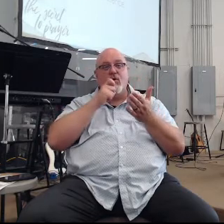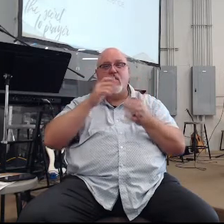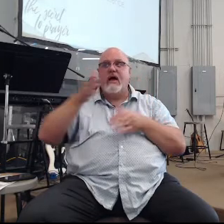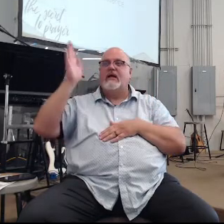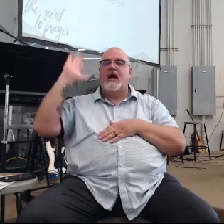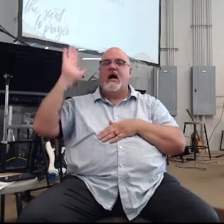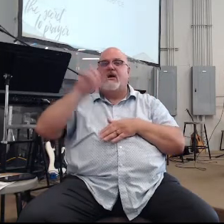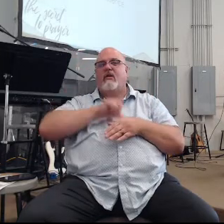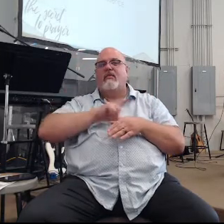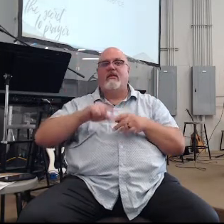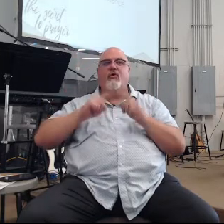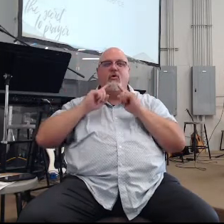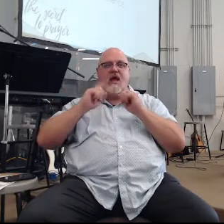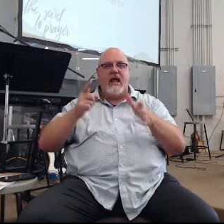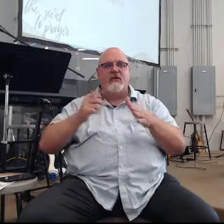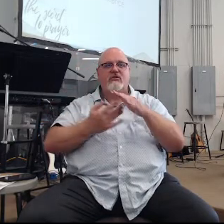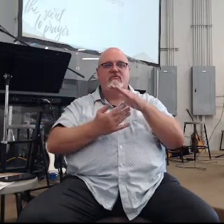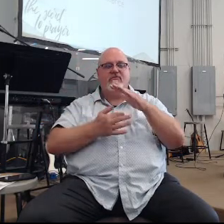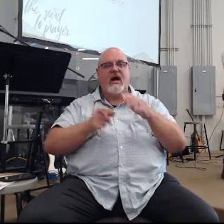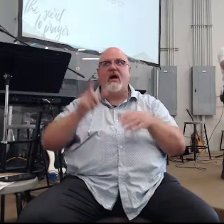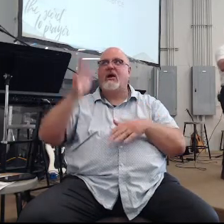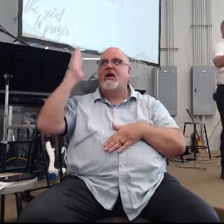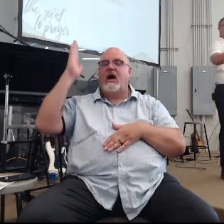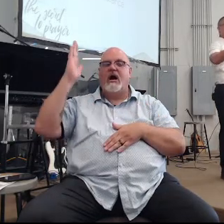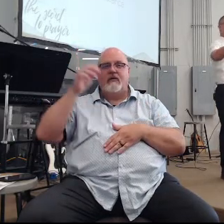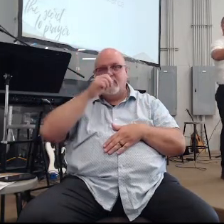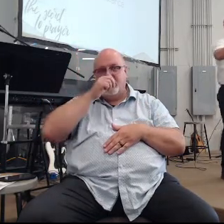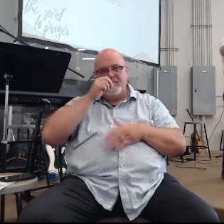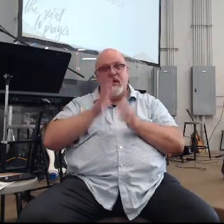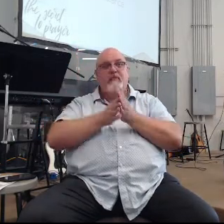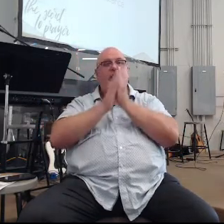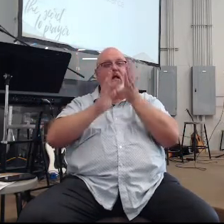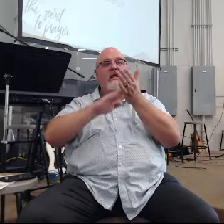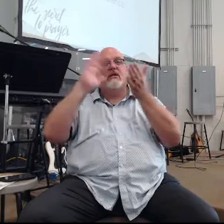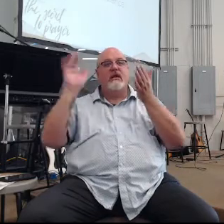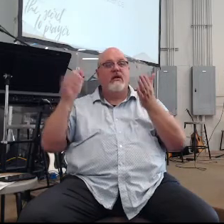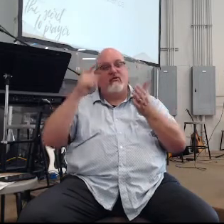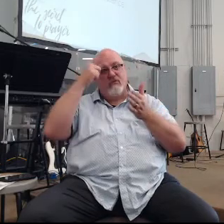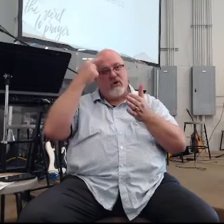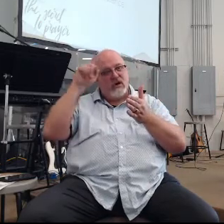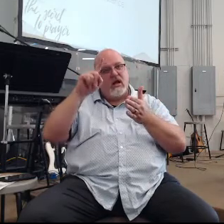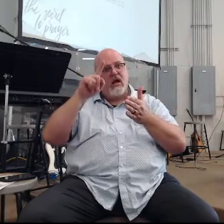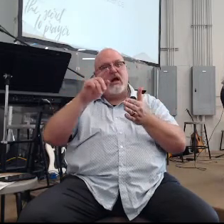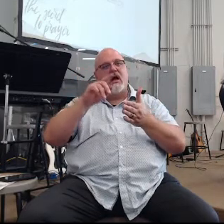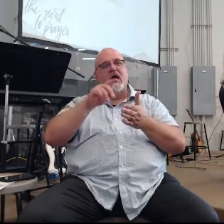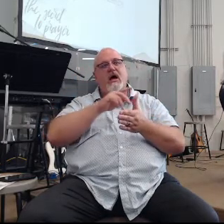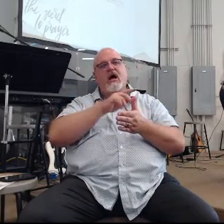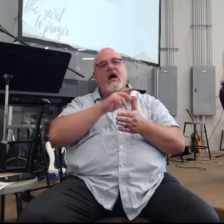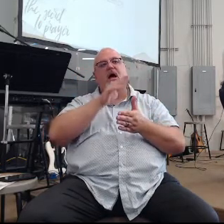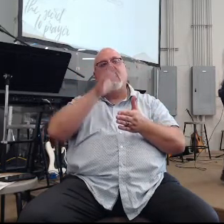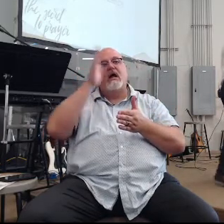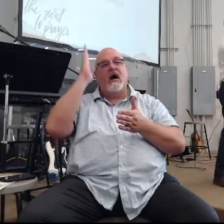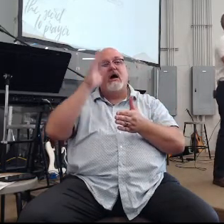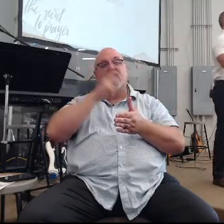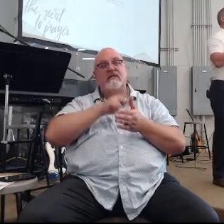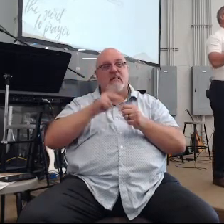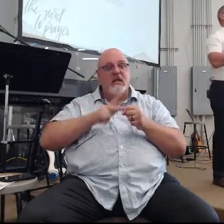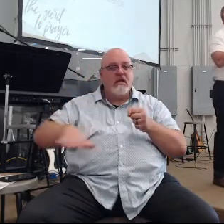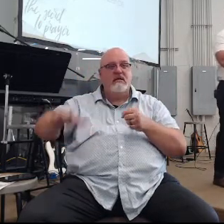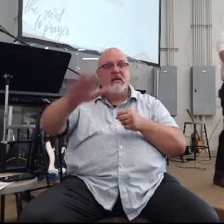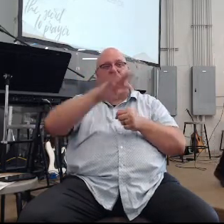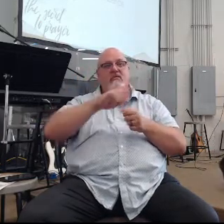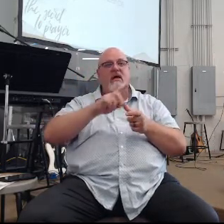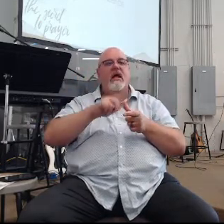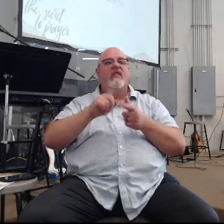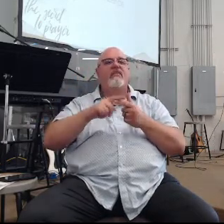Lord who answers by fire he is God he was praying God's glory for God's kingdom he gets to this point in his life and everything